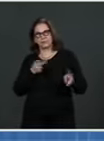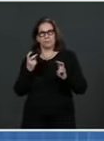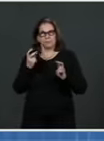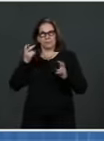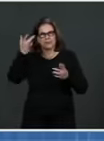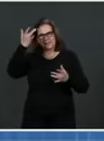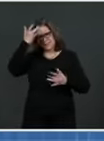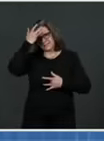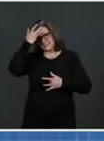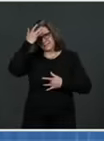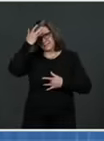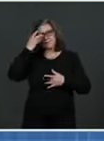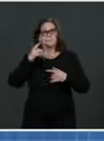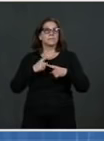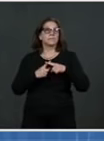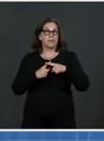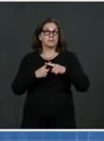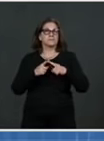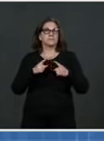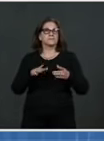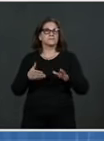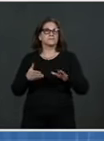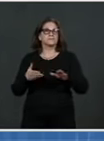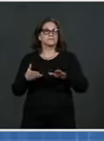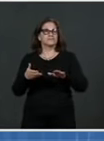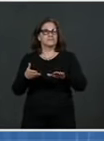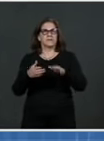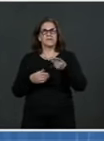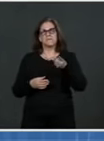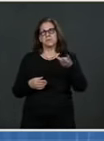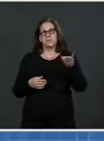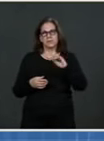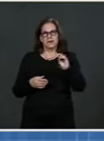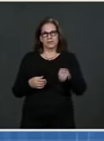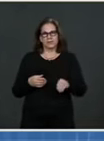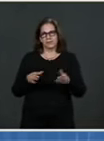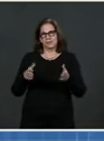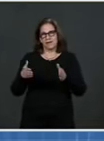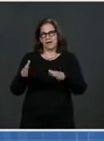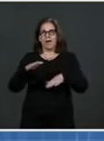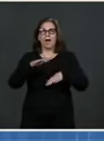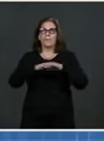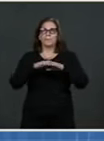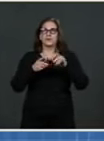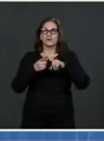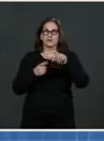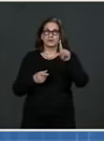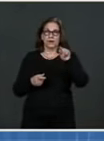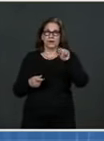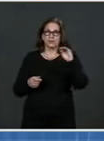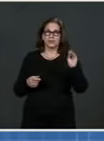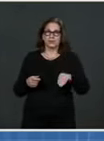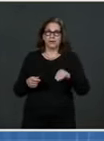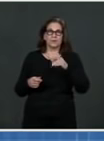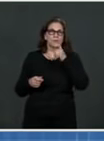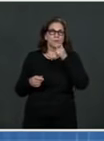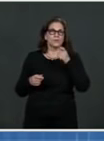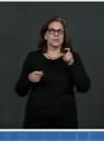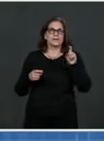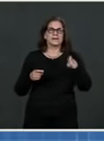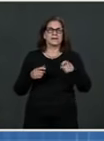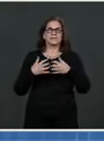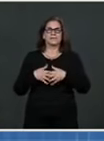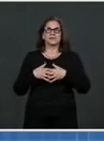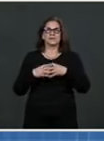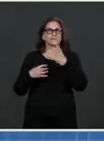varying from a few percent to up to 20% for those requiring mechanical ventilation. Now, let me